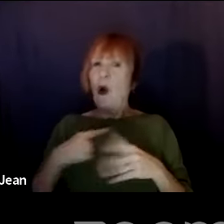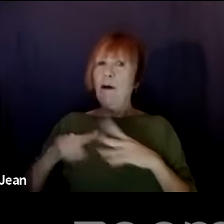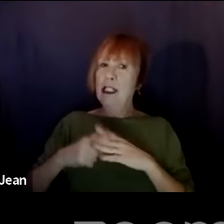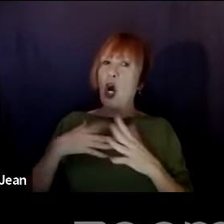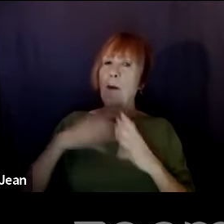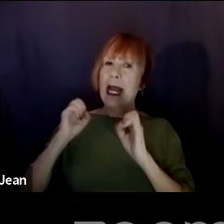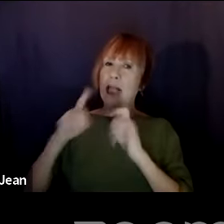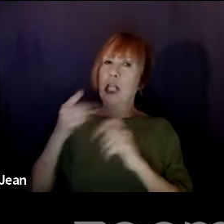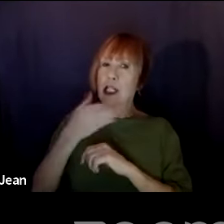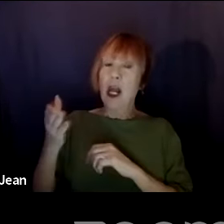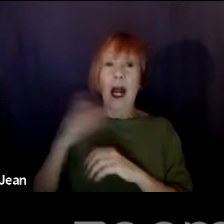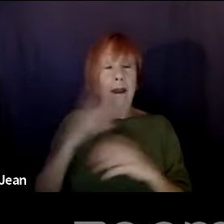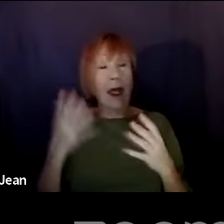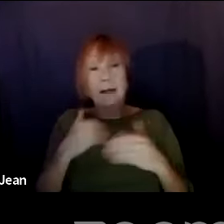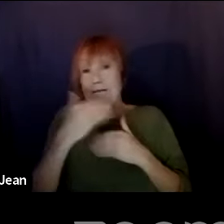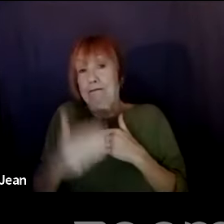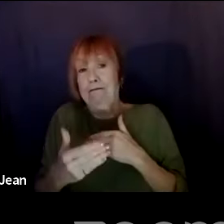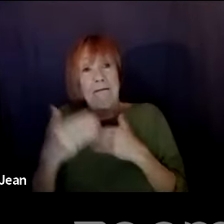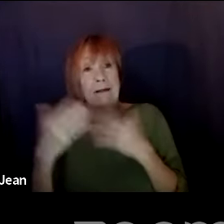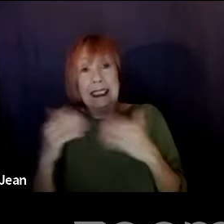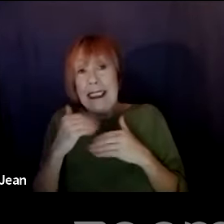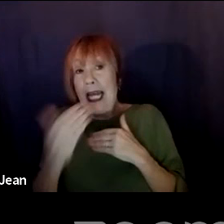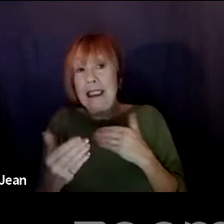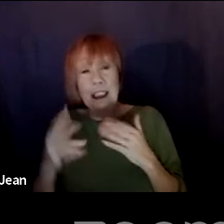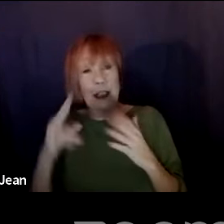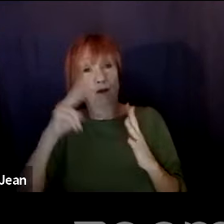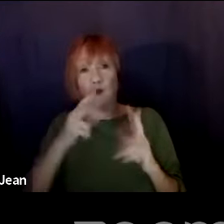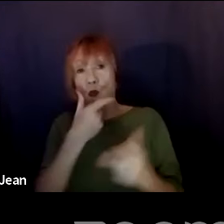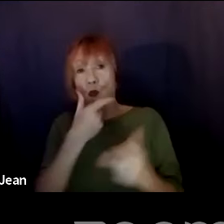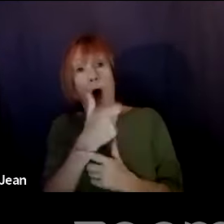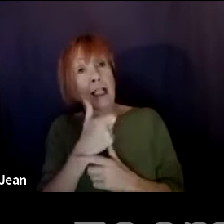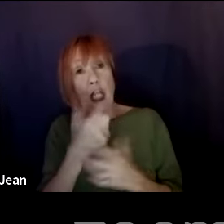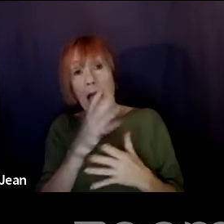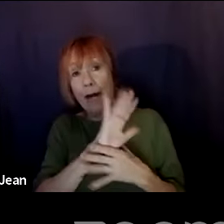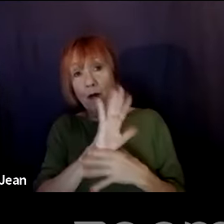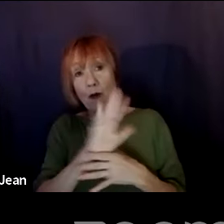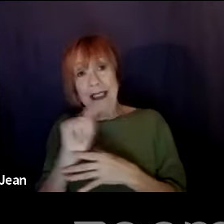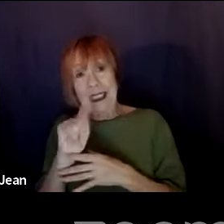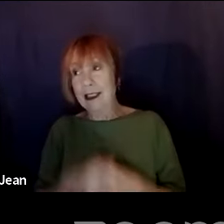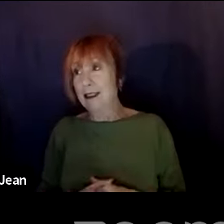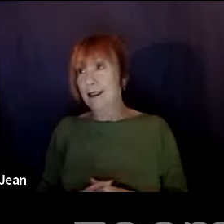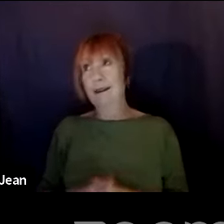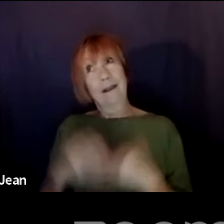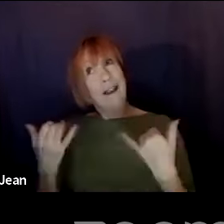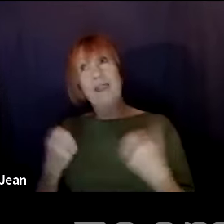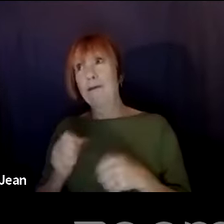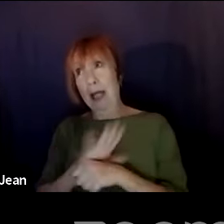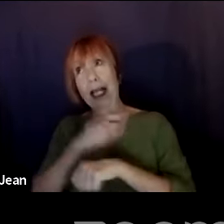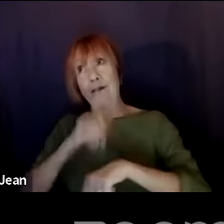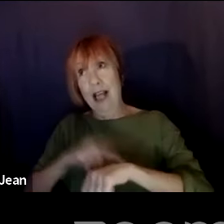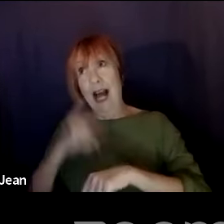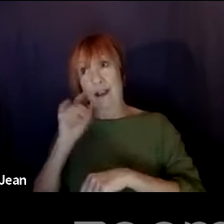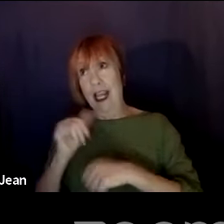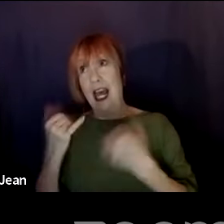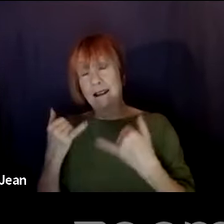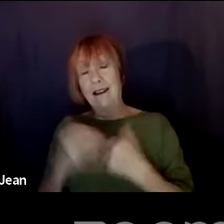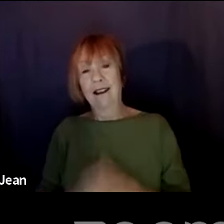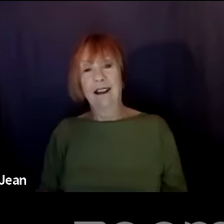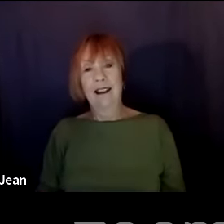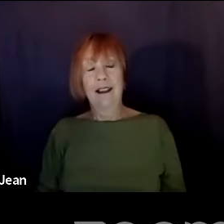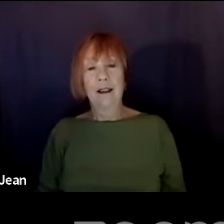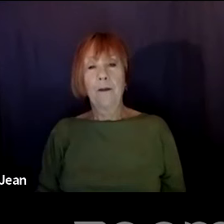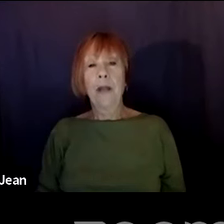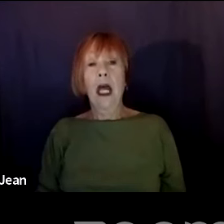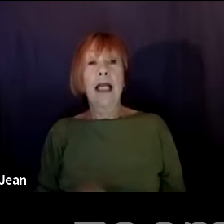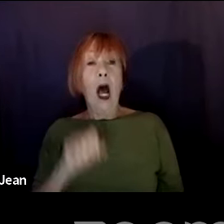and then watch a lot of movies, and a lot of television. Well, we've got time for plenty of that these days. Michelle? wanted to add, for